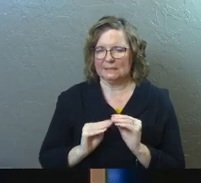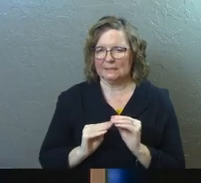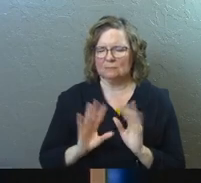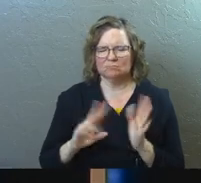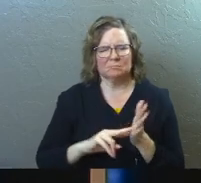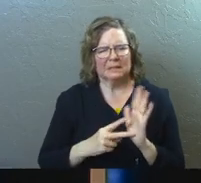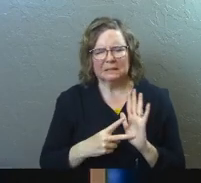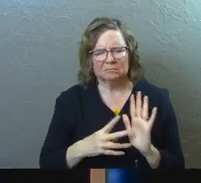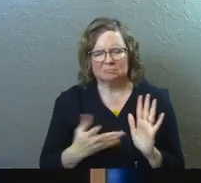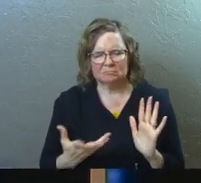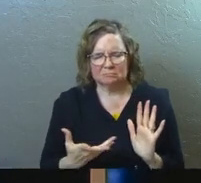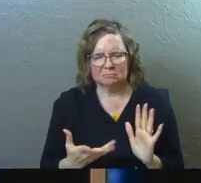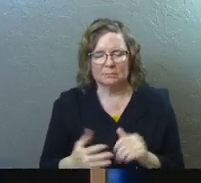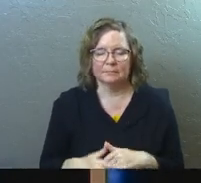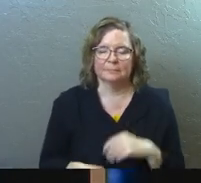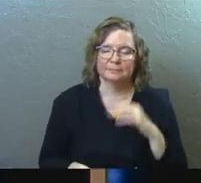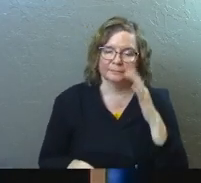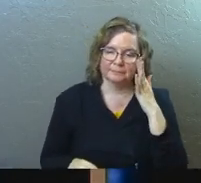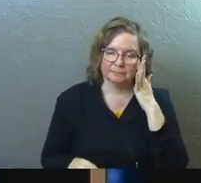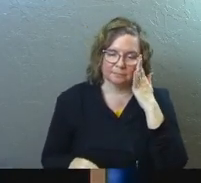Here's what I mean by that big word.